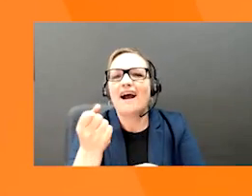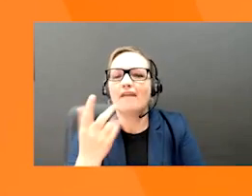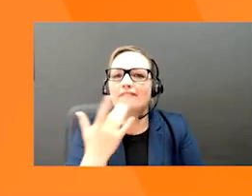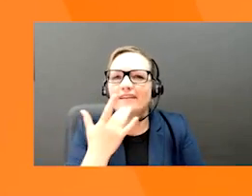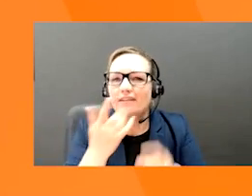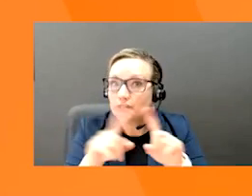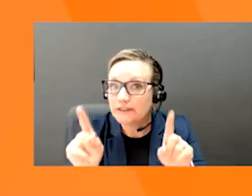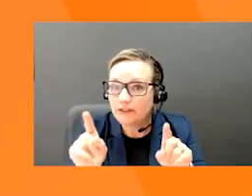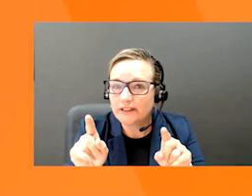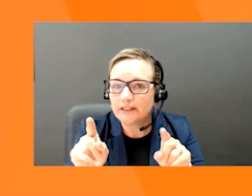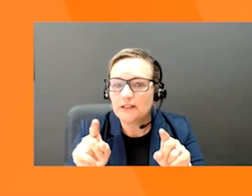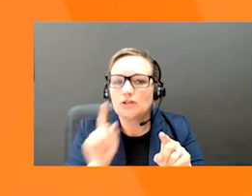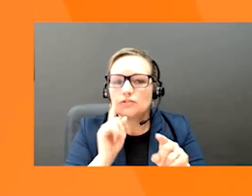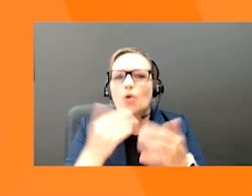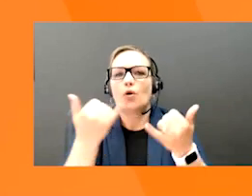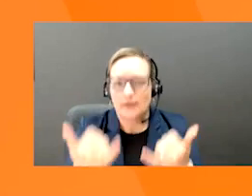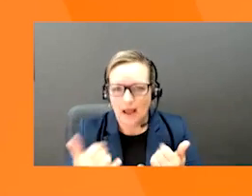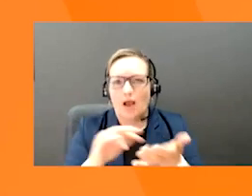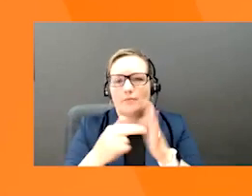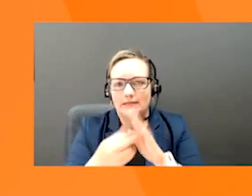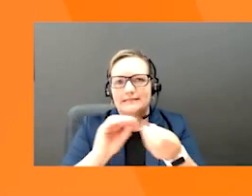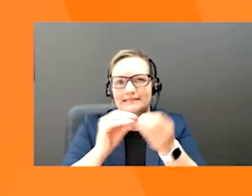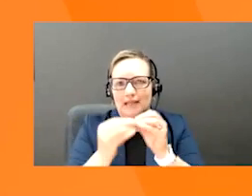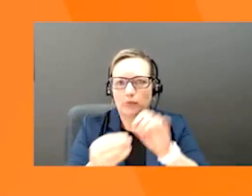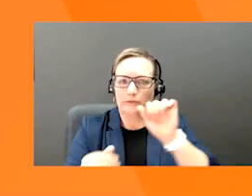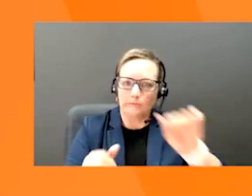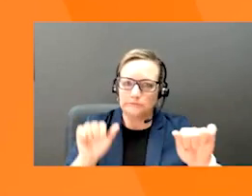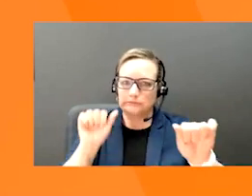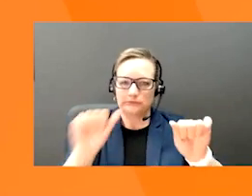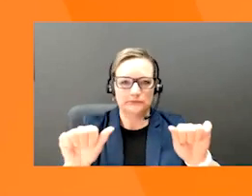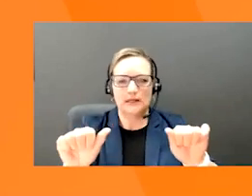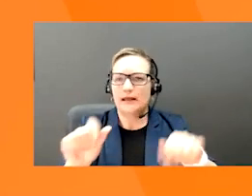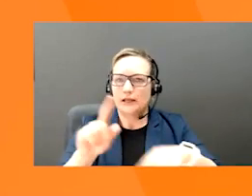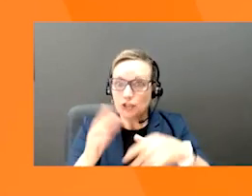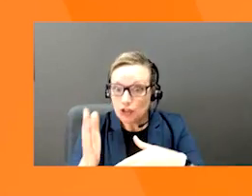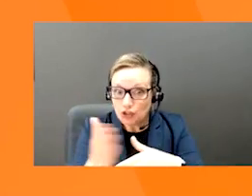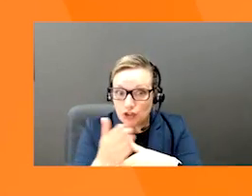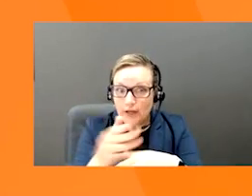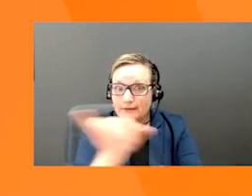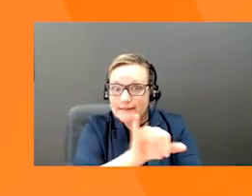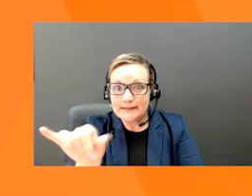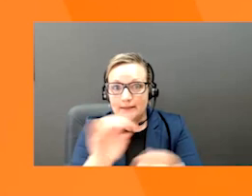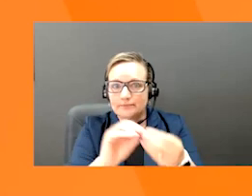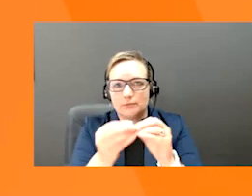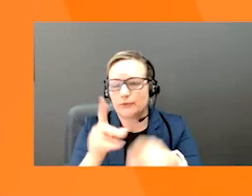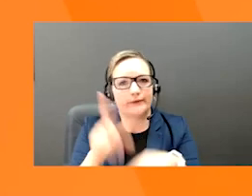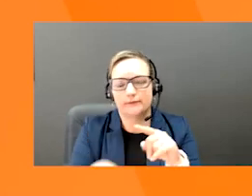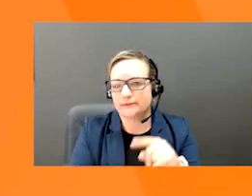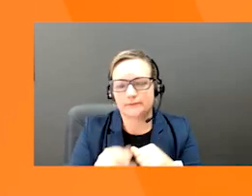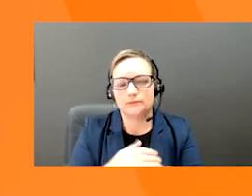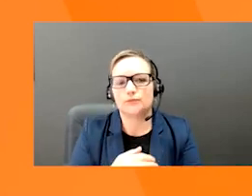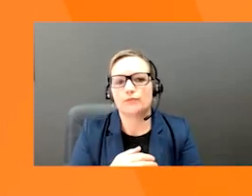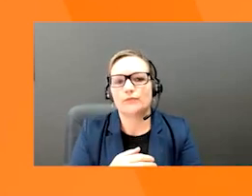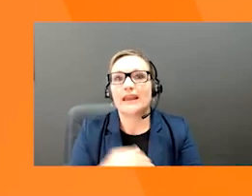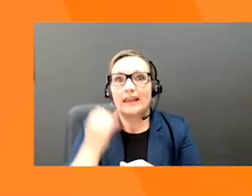or more different products, and therefore they each need a different GEETN. They can't share the same one. Sharing the same